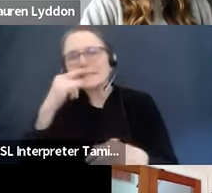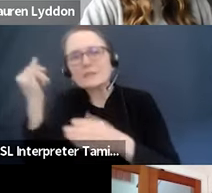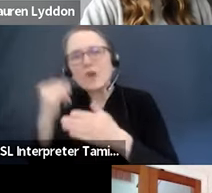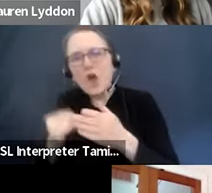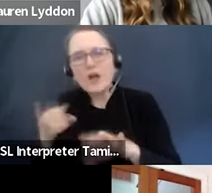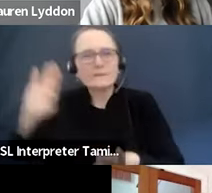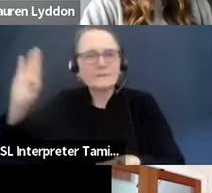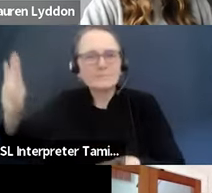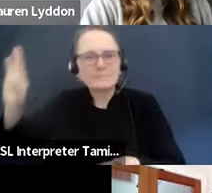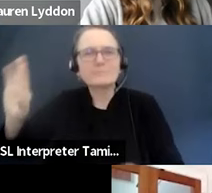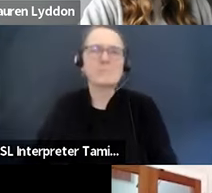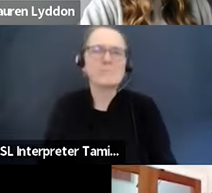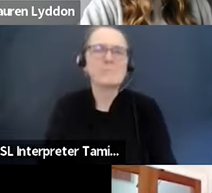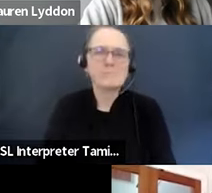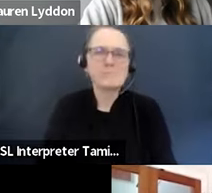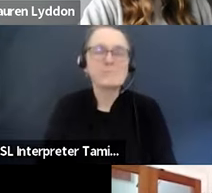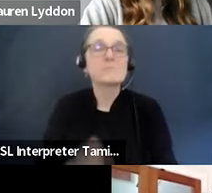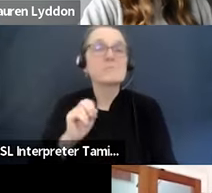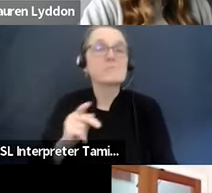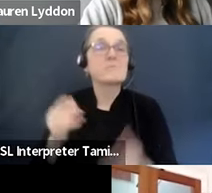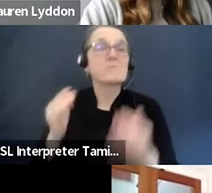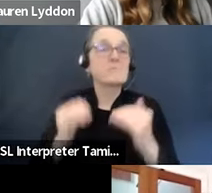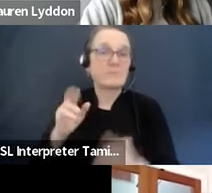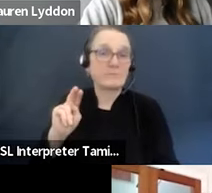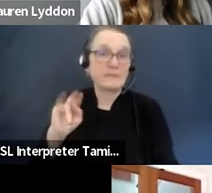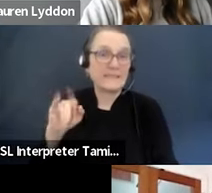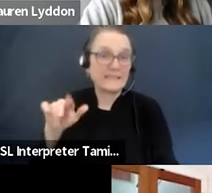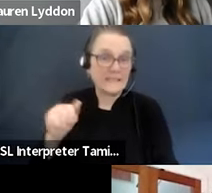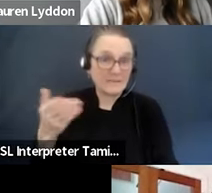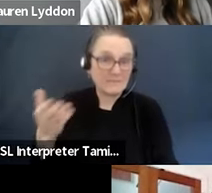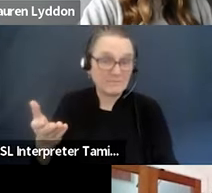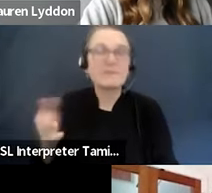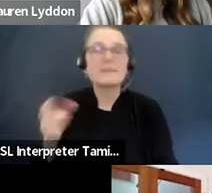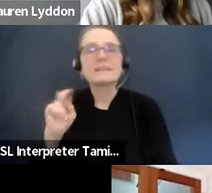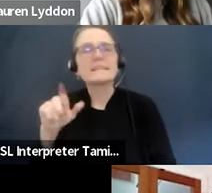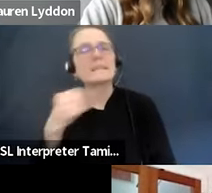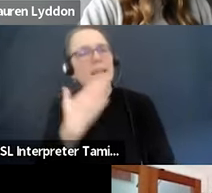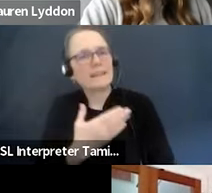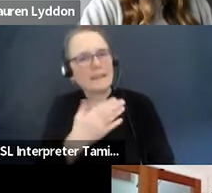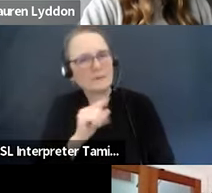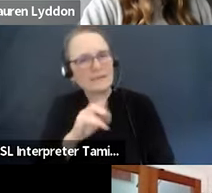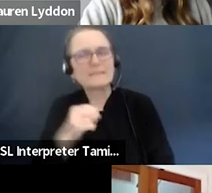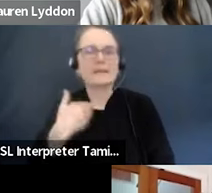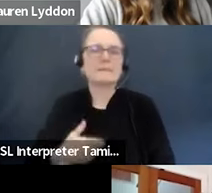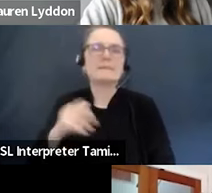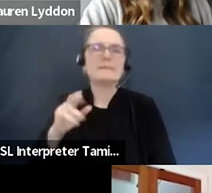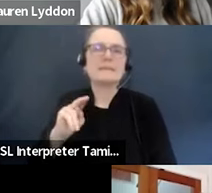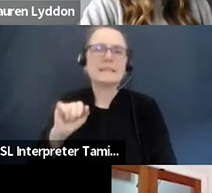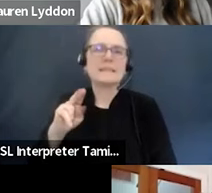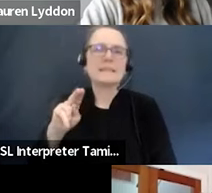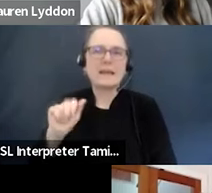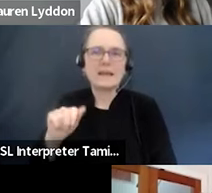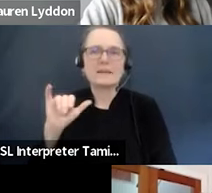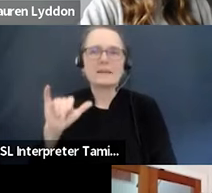Thanks, Amy. Nina? Thanks, Kate. Good morning, everyone. My name is Nina Yarbrough. I